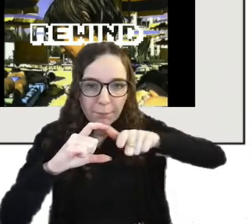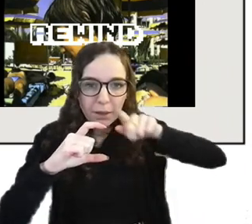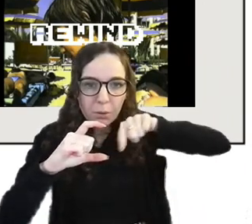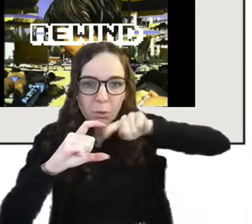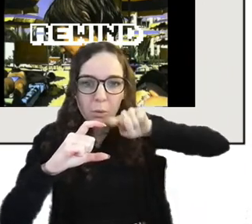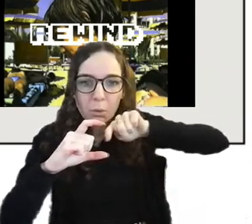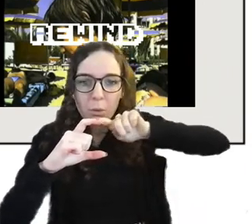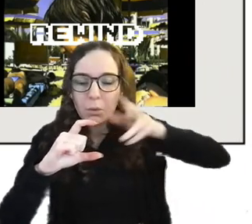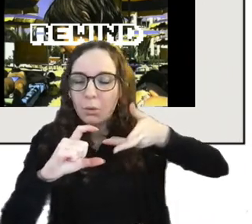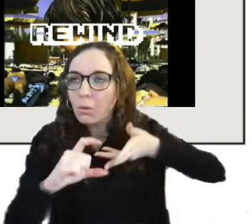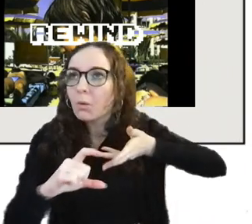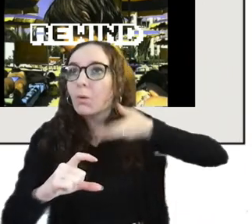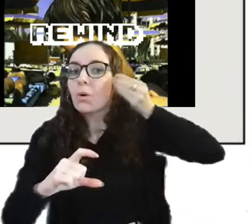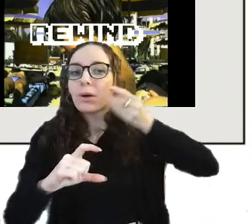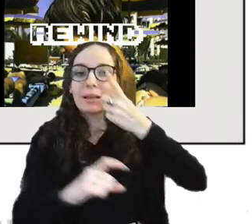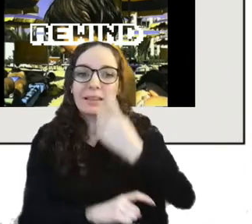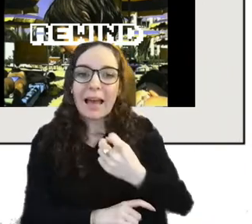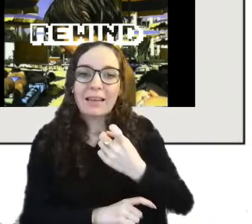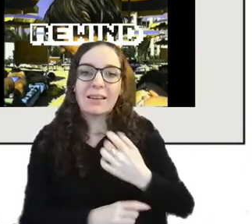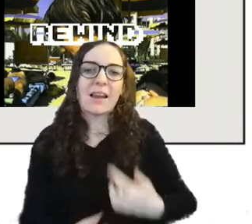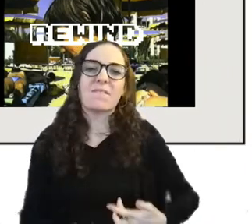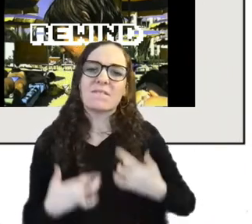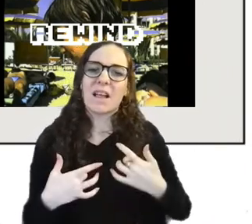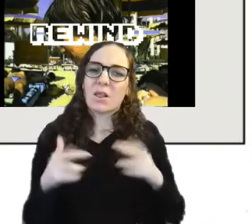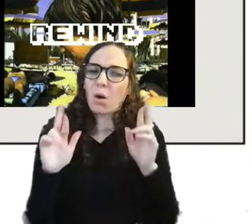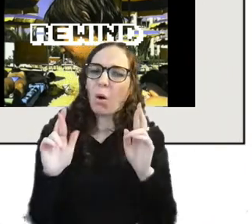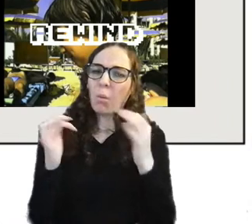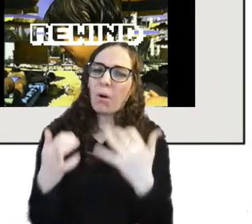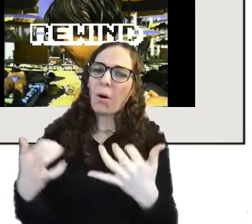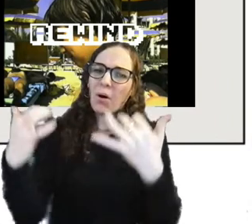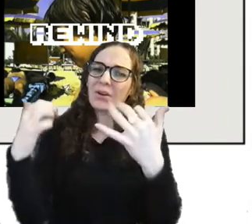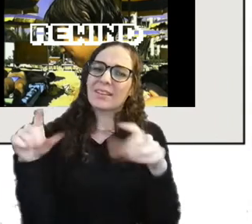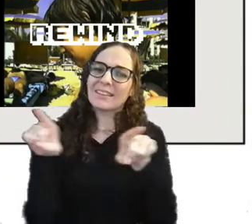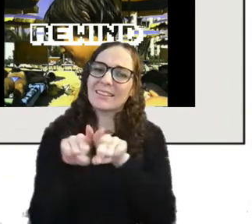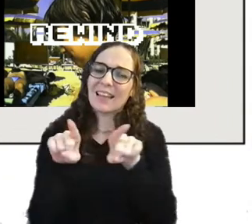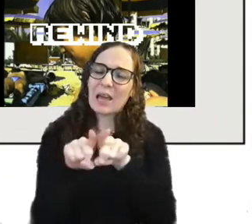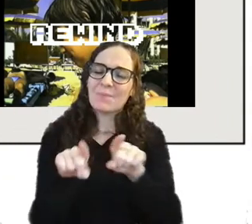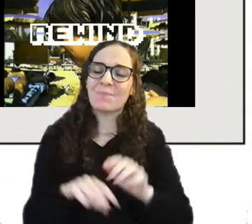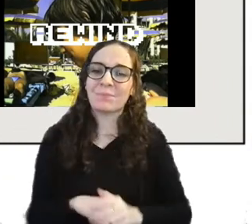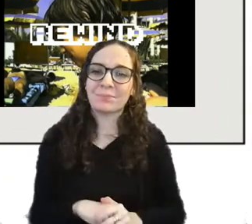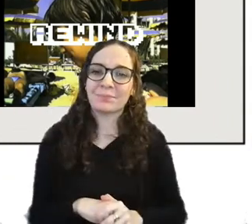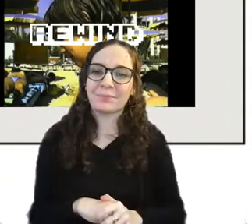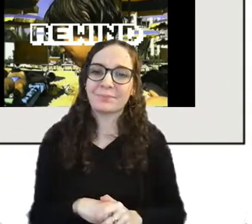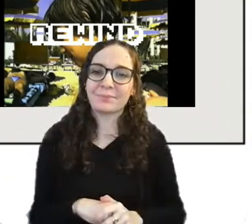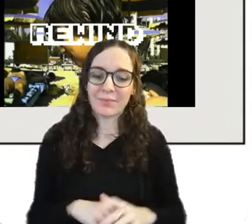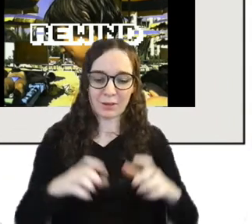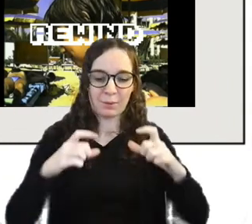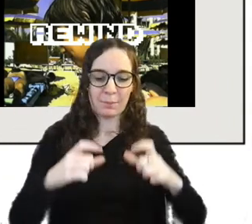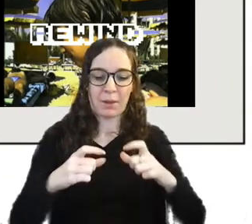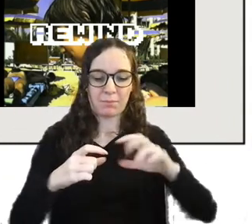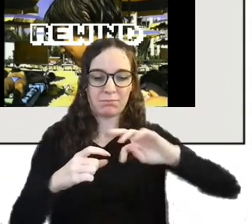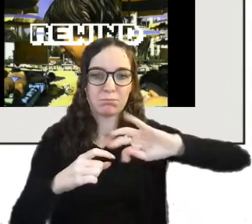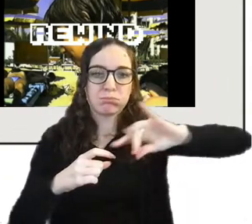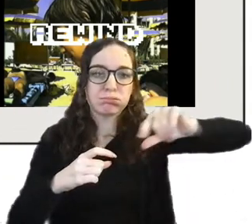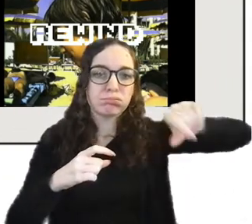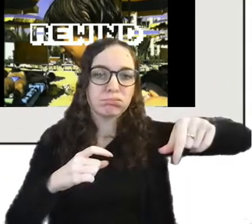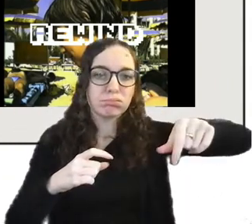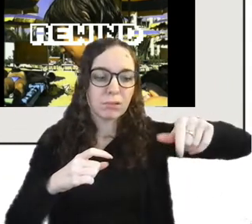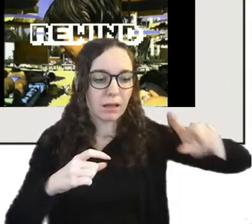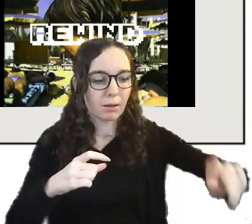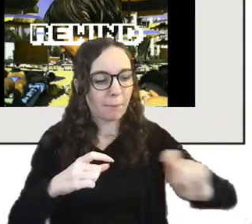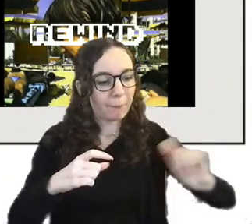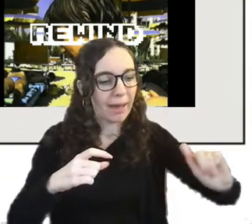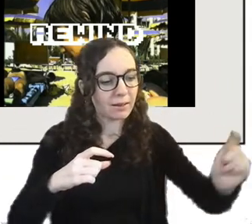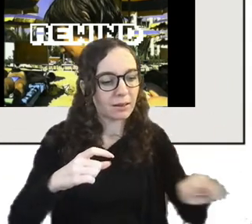audience will have so basically as you turn the pen anti-clockwise you're rewinding the cassette as as the cassette rewinds